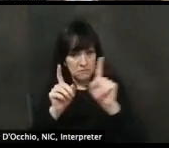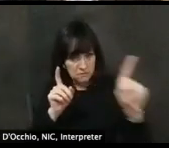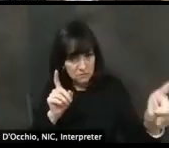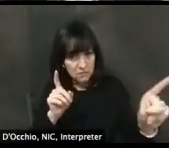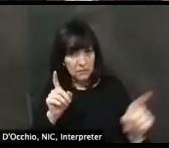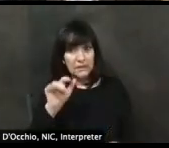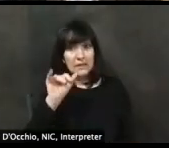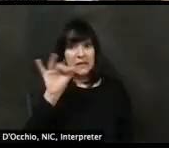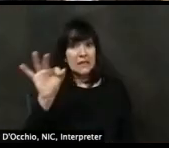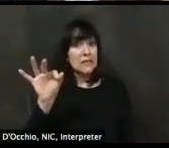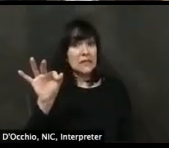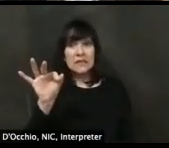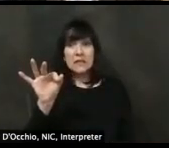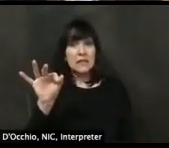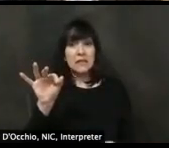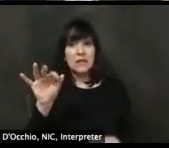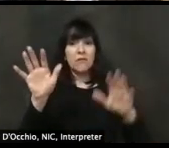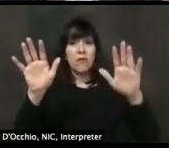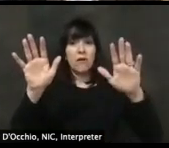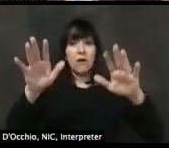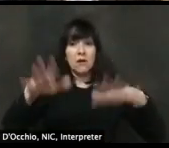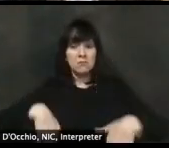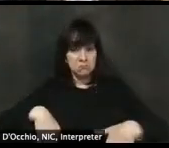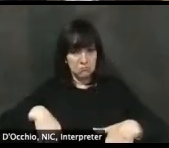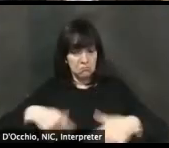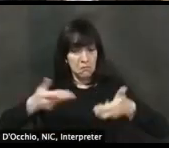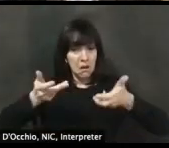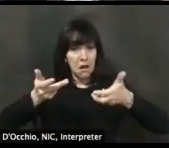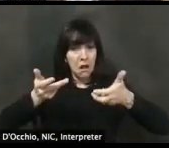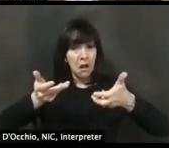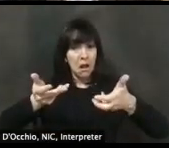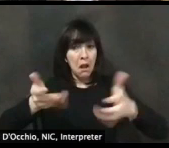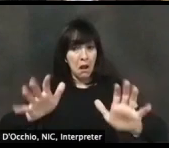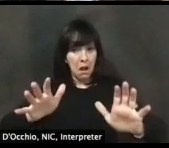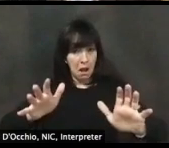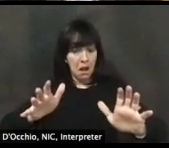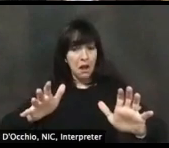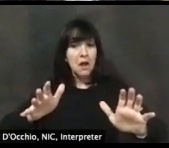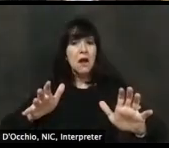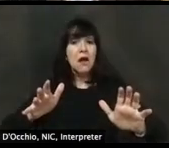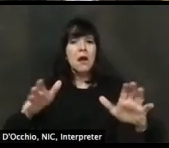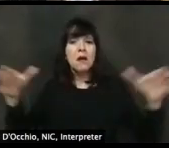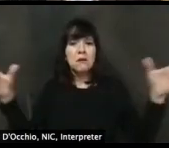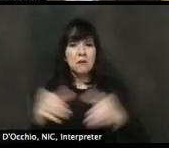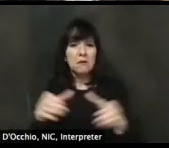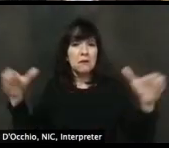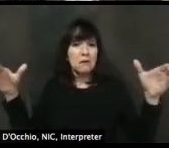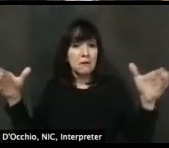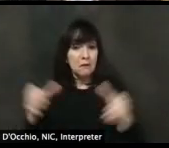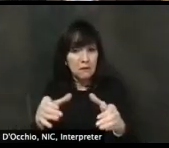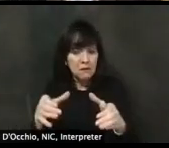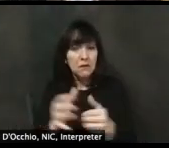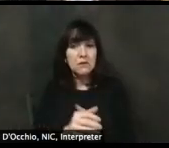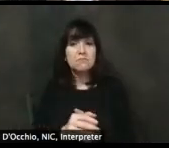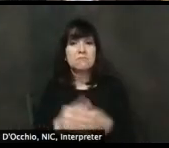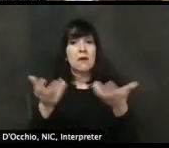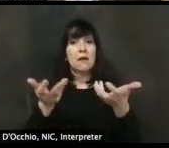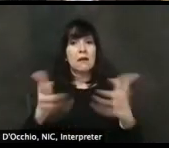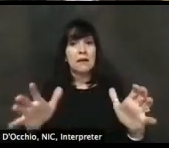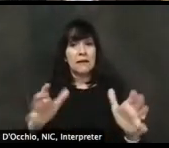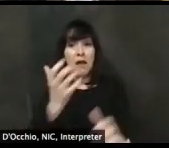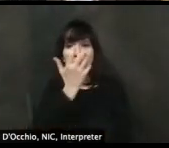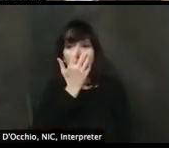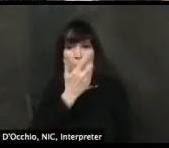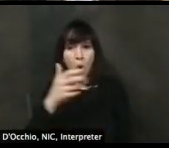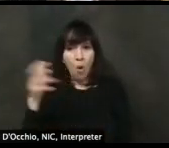And if we start to see it, it driving up just as Damien was saying, you know, we may have to, we may have to go backwards a